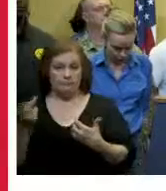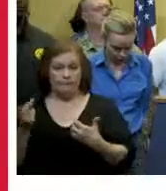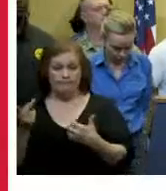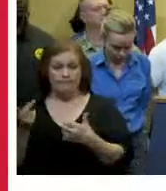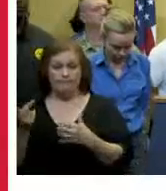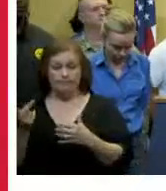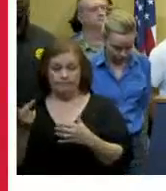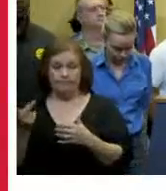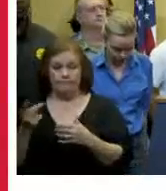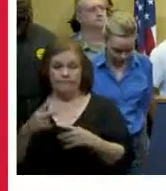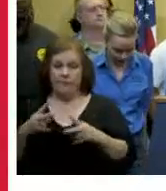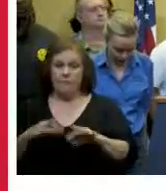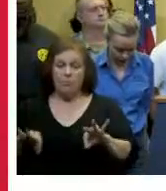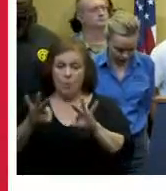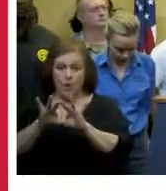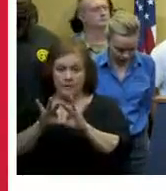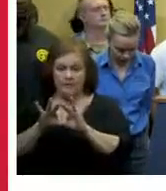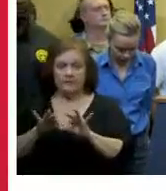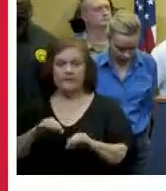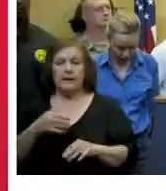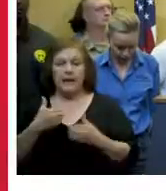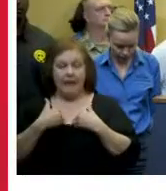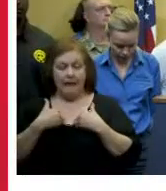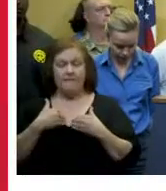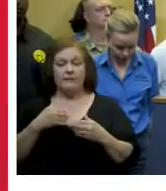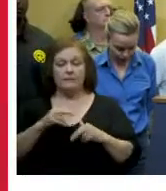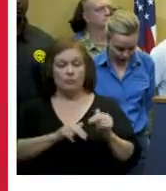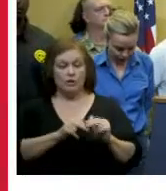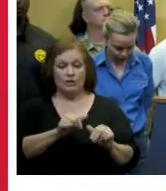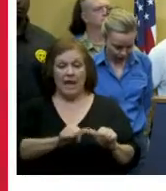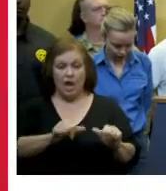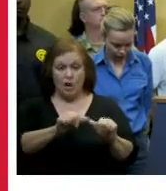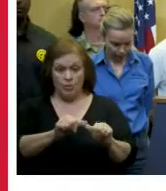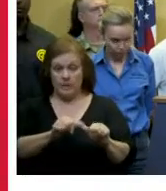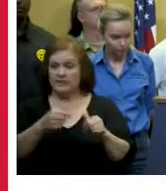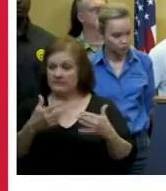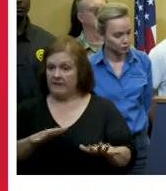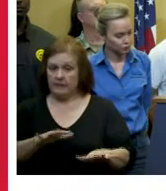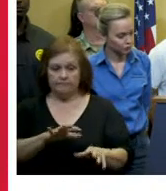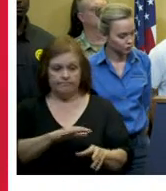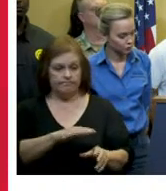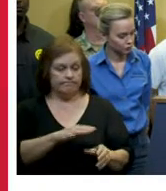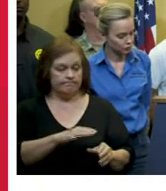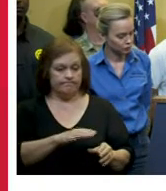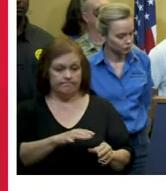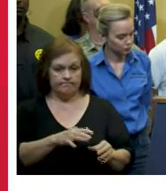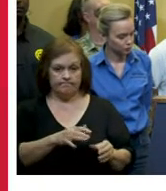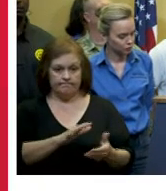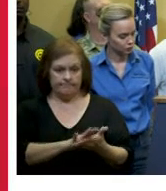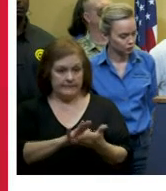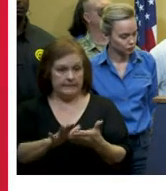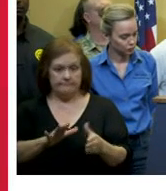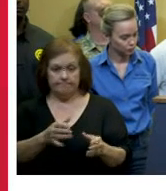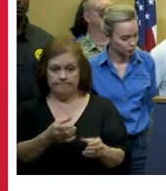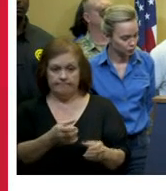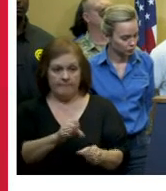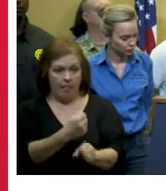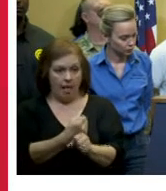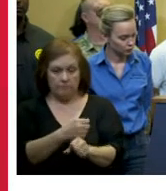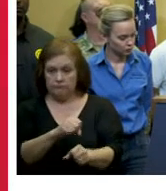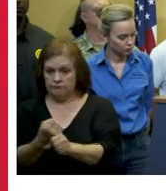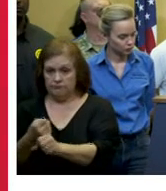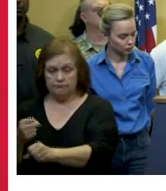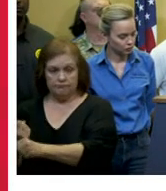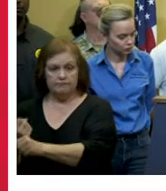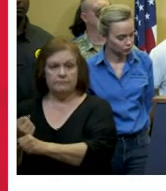construction sites surface and subsurface throughout the city they are buttoned up those are between c the city of new orleans and sewage and